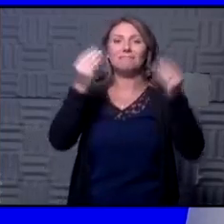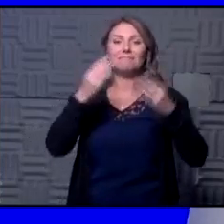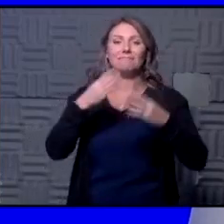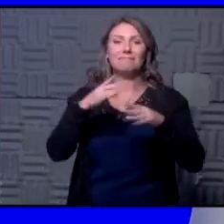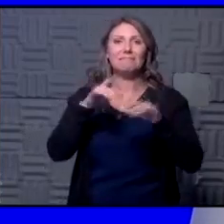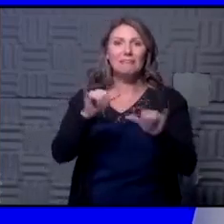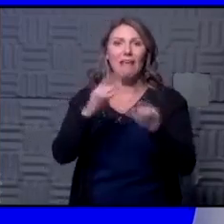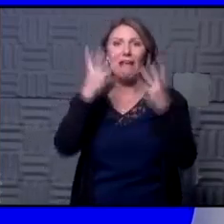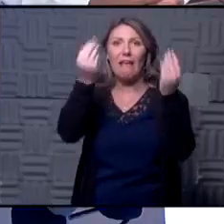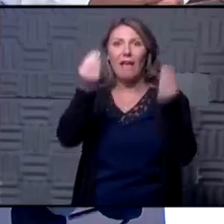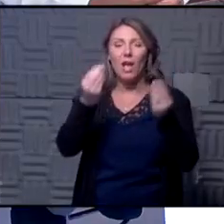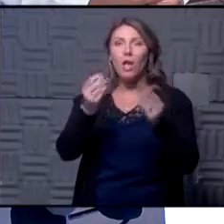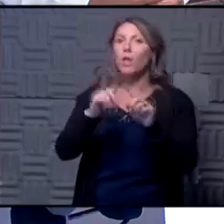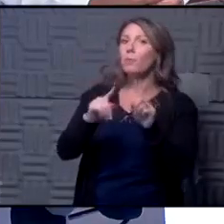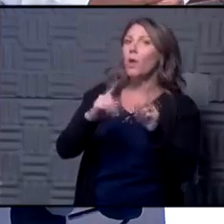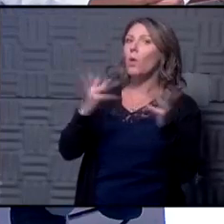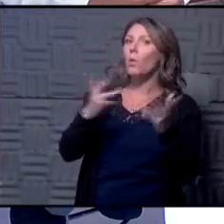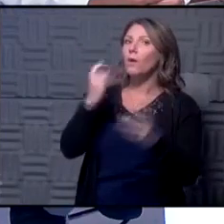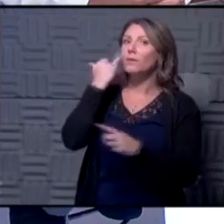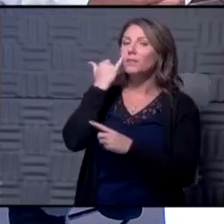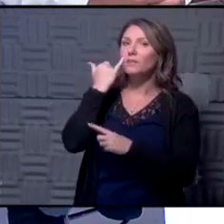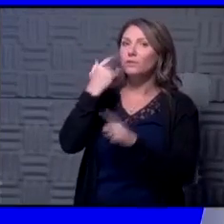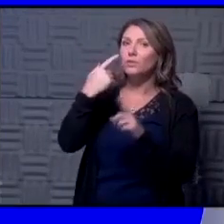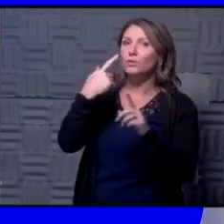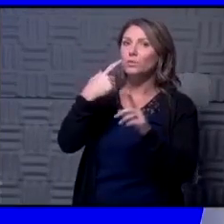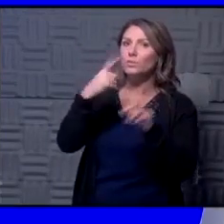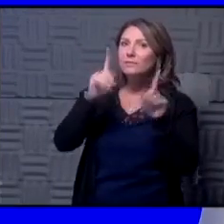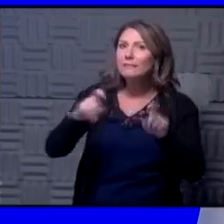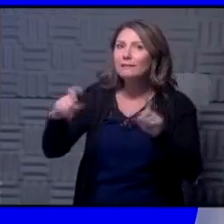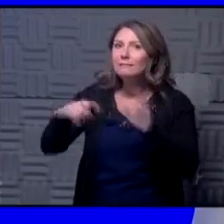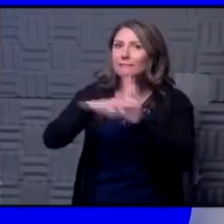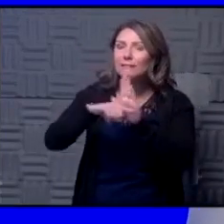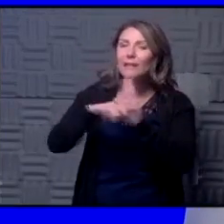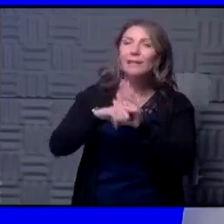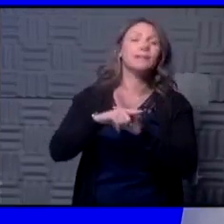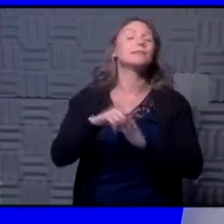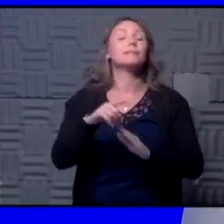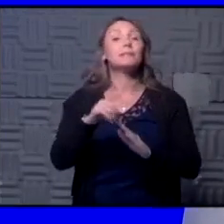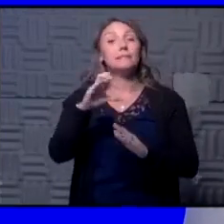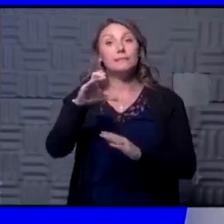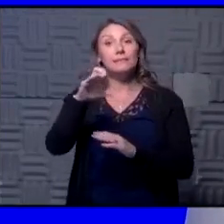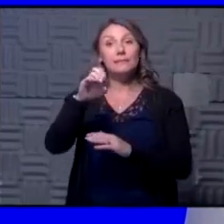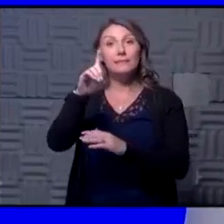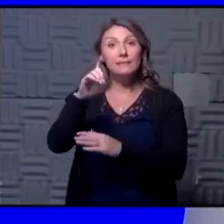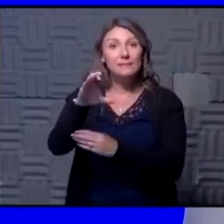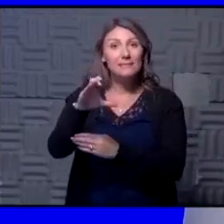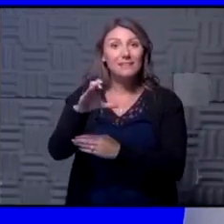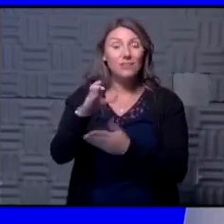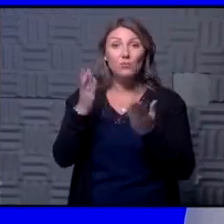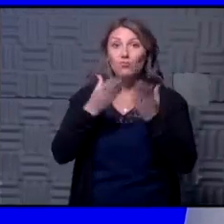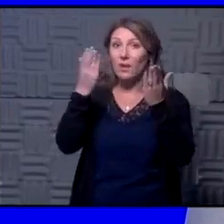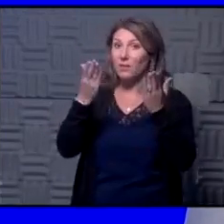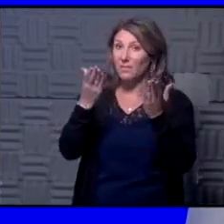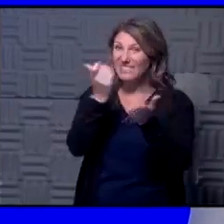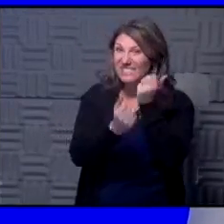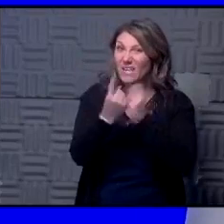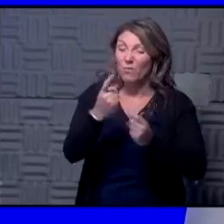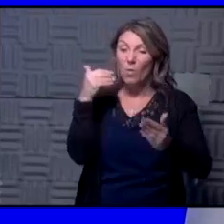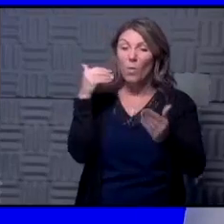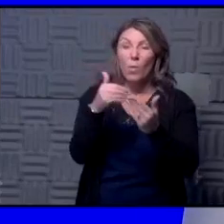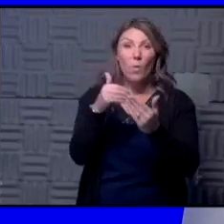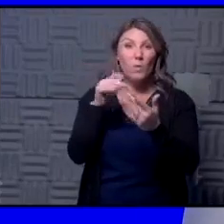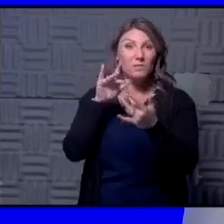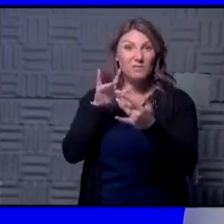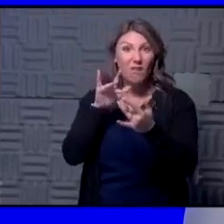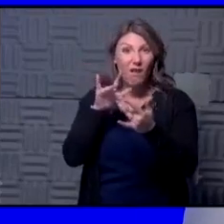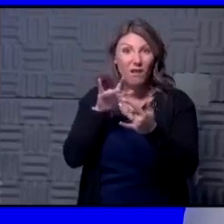well but what if you tested negative so the CDC recommends that everybody who is a close contact should be tested they don't give any guidance